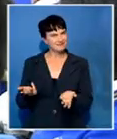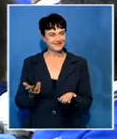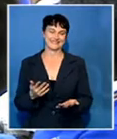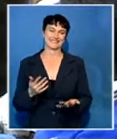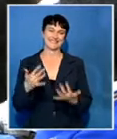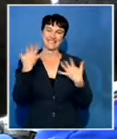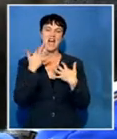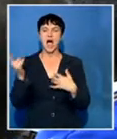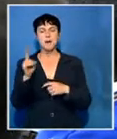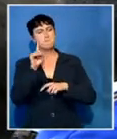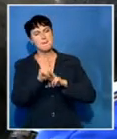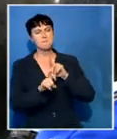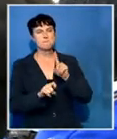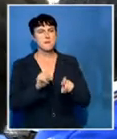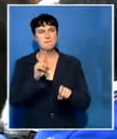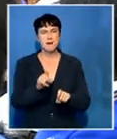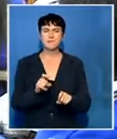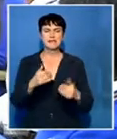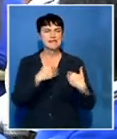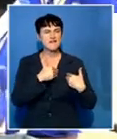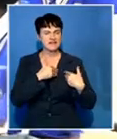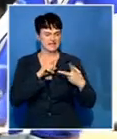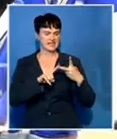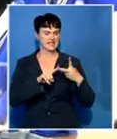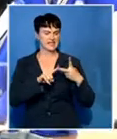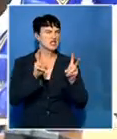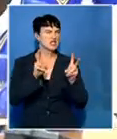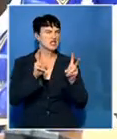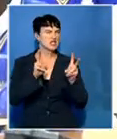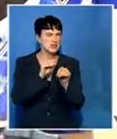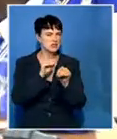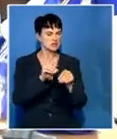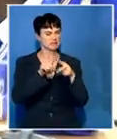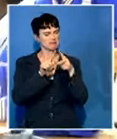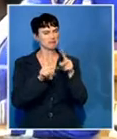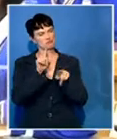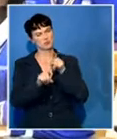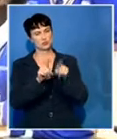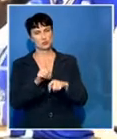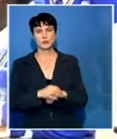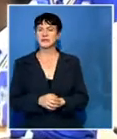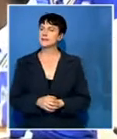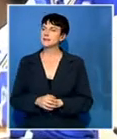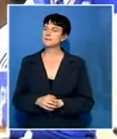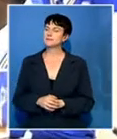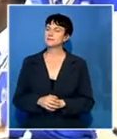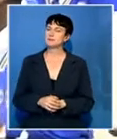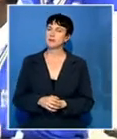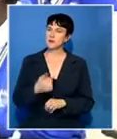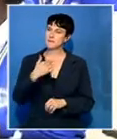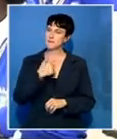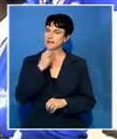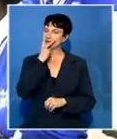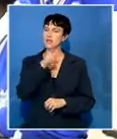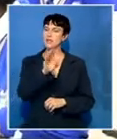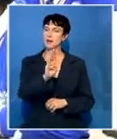Then, questions ranging from education to safety. Mr. President, I'm very petrified about the Boko Haram